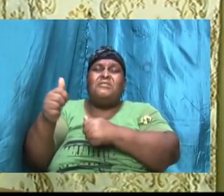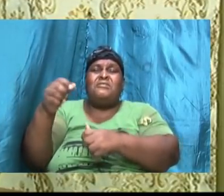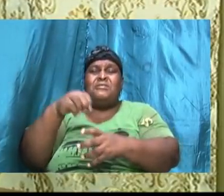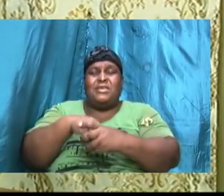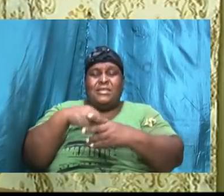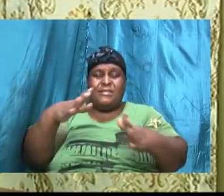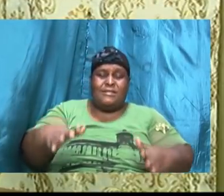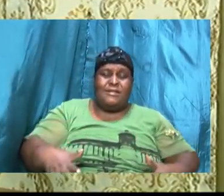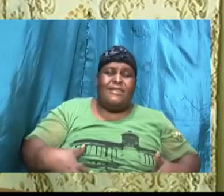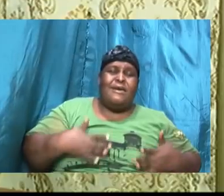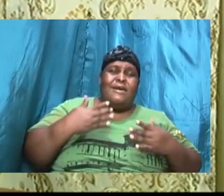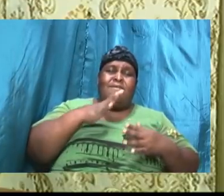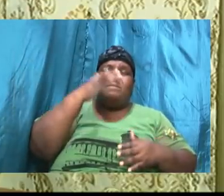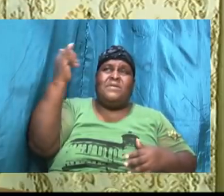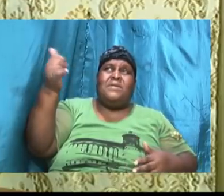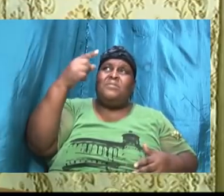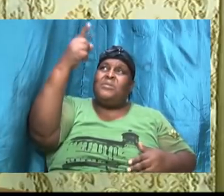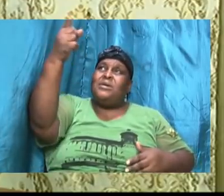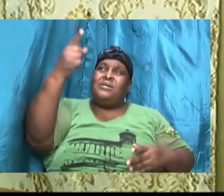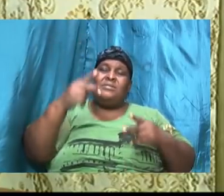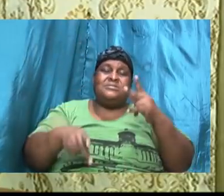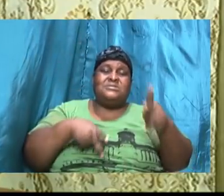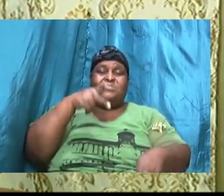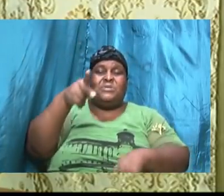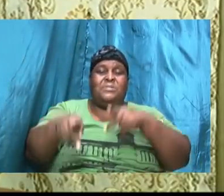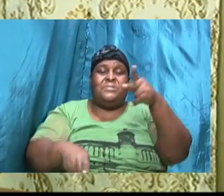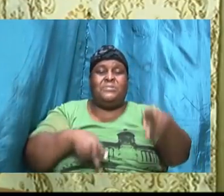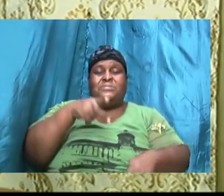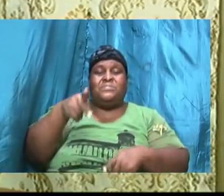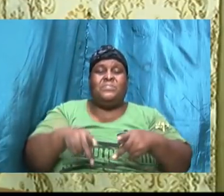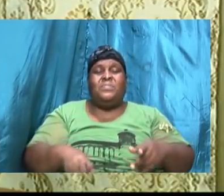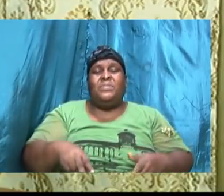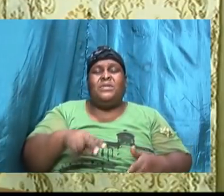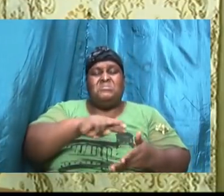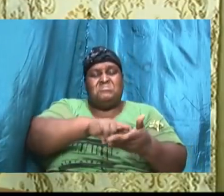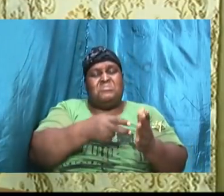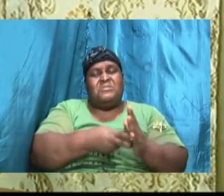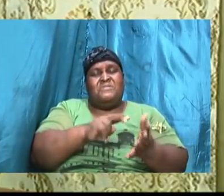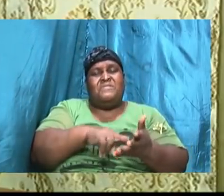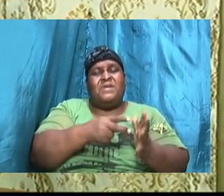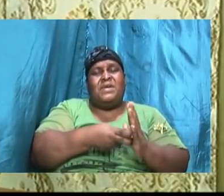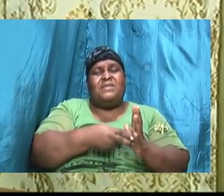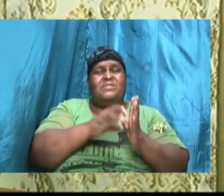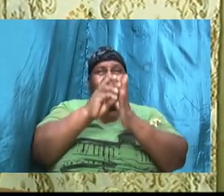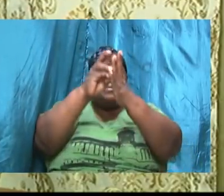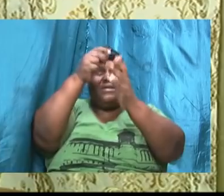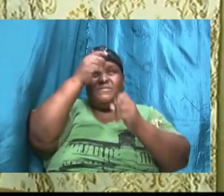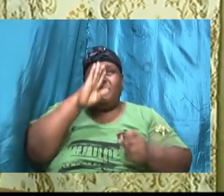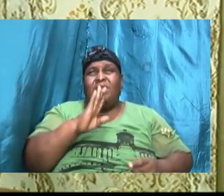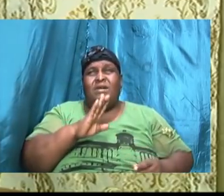life by his people to define the will of God in a way that